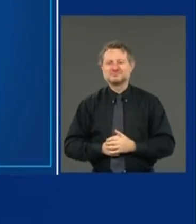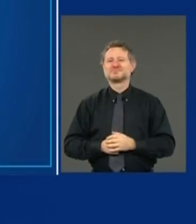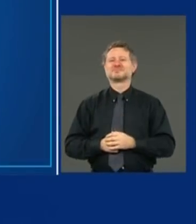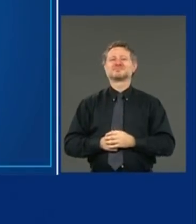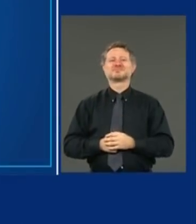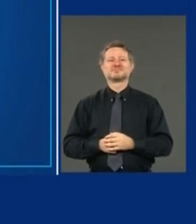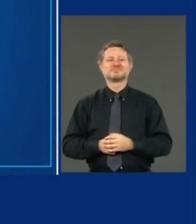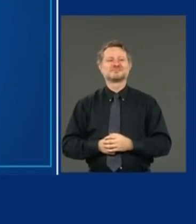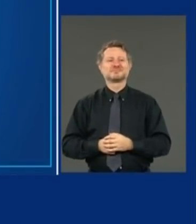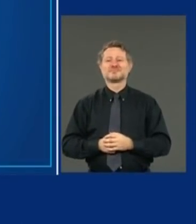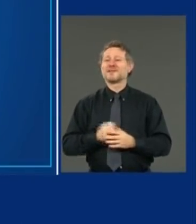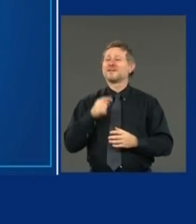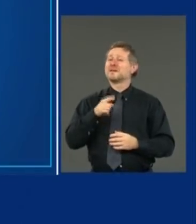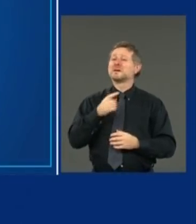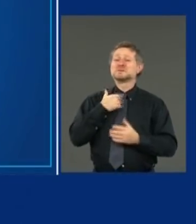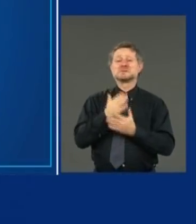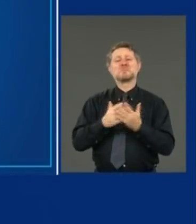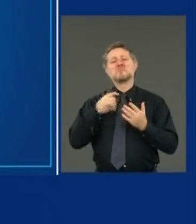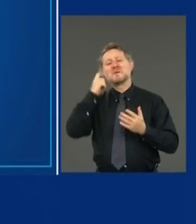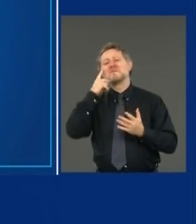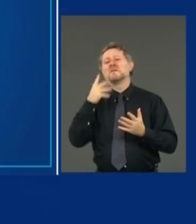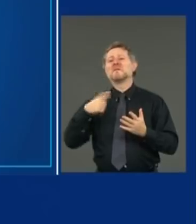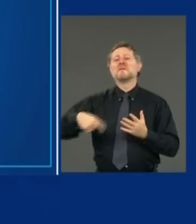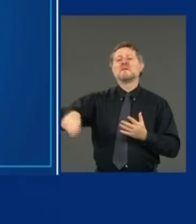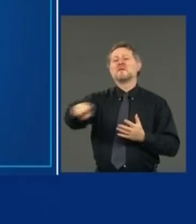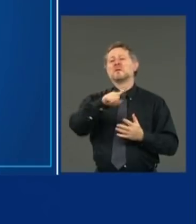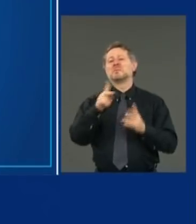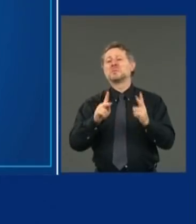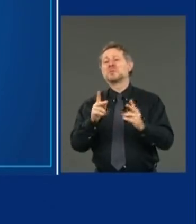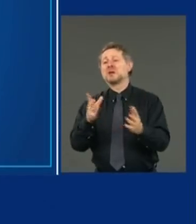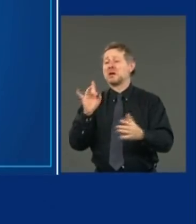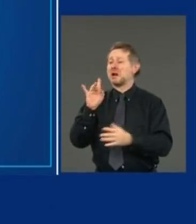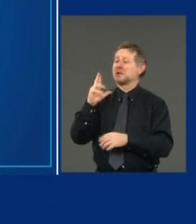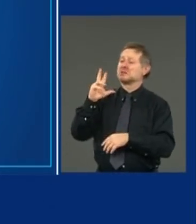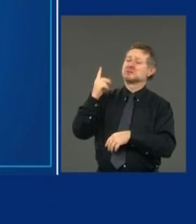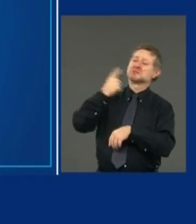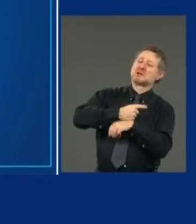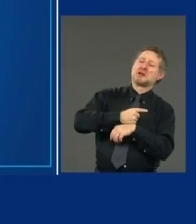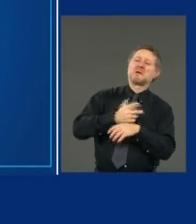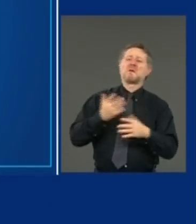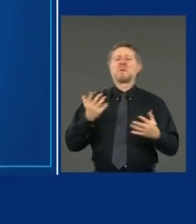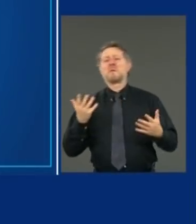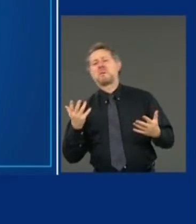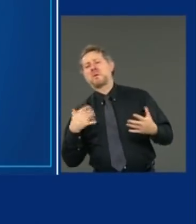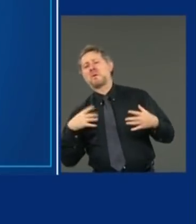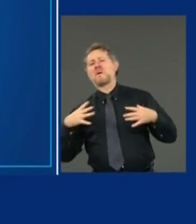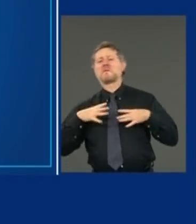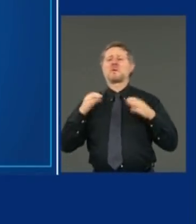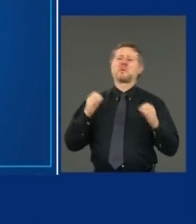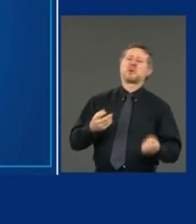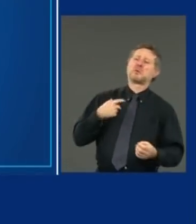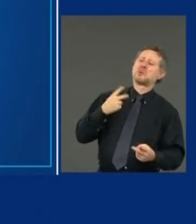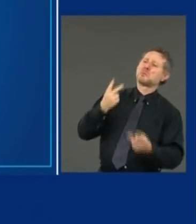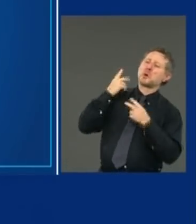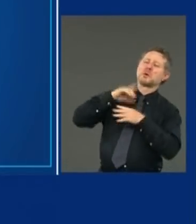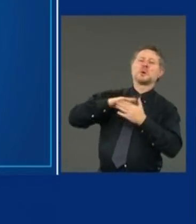young guns saying, oh, it's 83 days. We haven't had a day off. It's Memorial Day weekend.